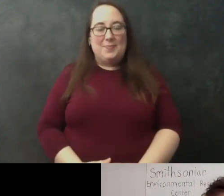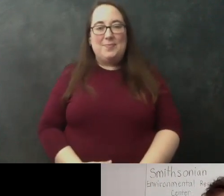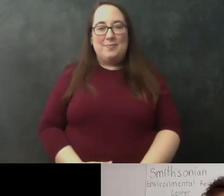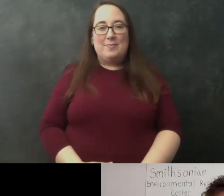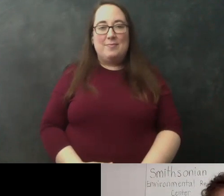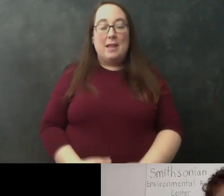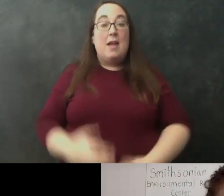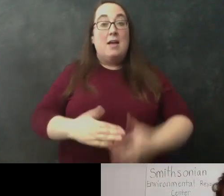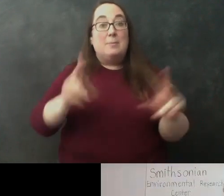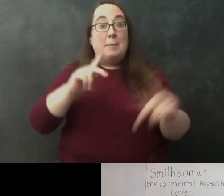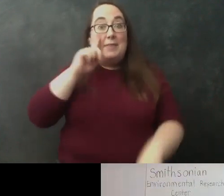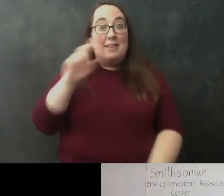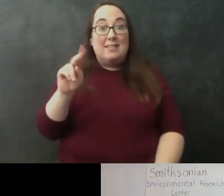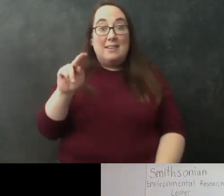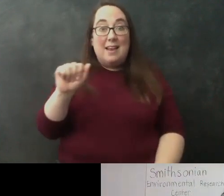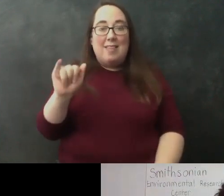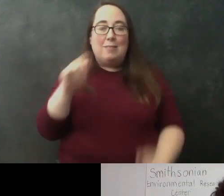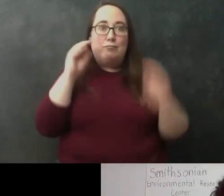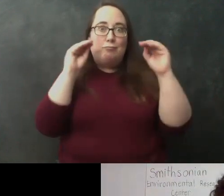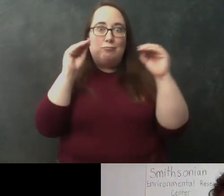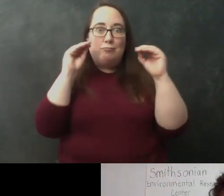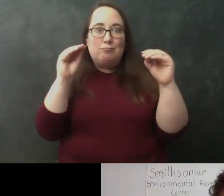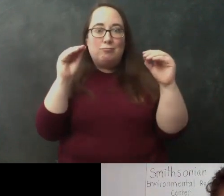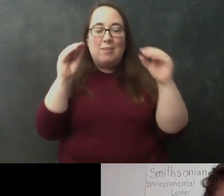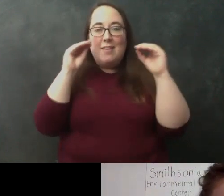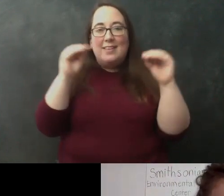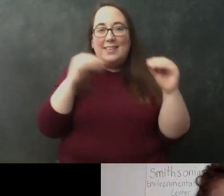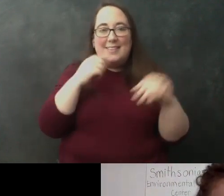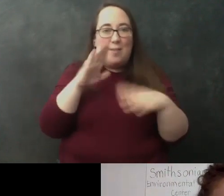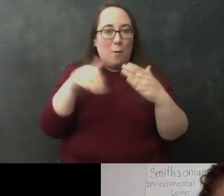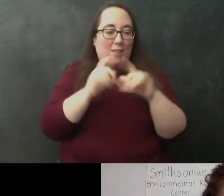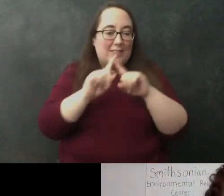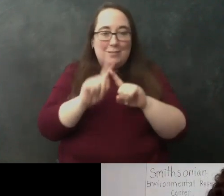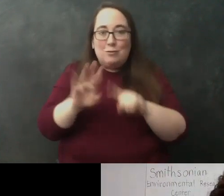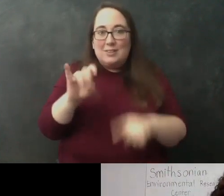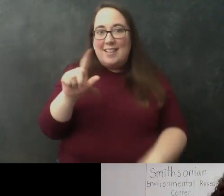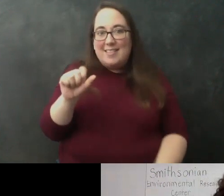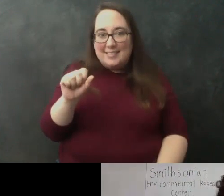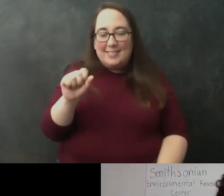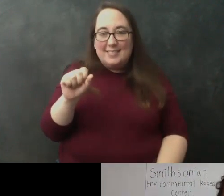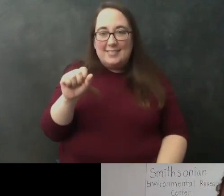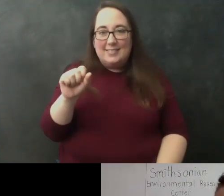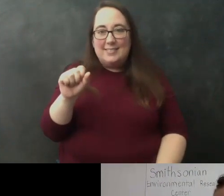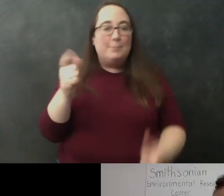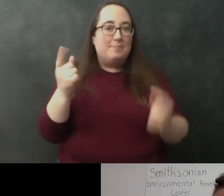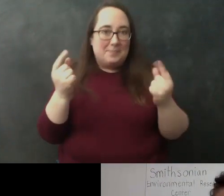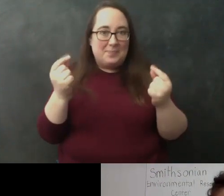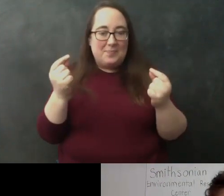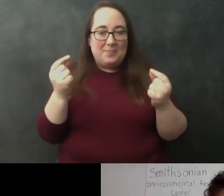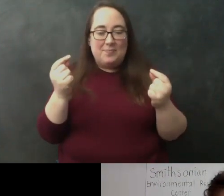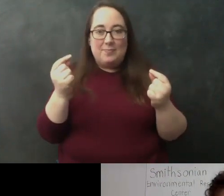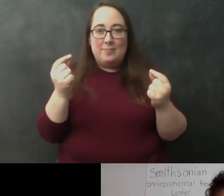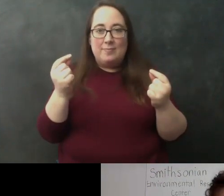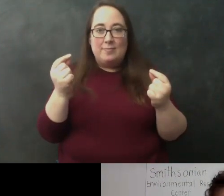people think of dna like instructions instructions that tell all of our different cells um what to do and having you know